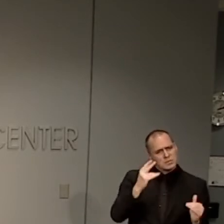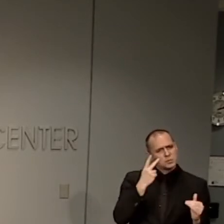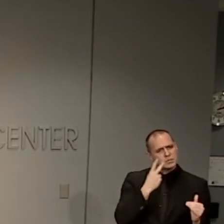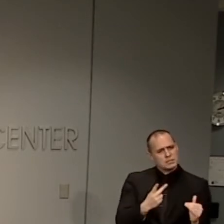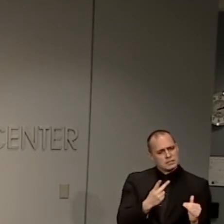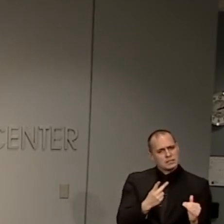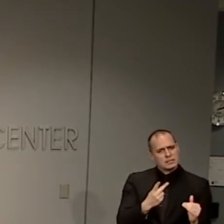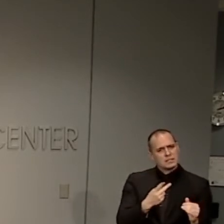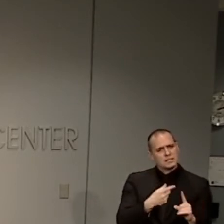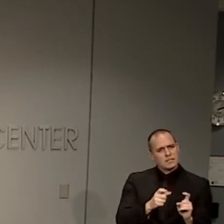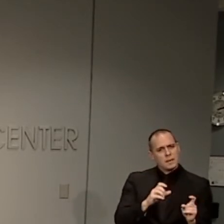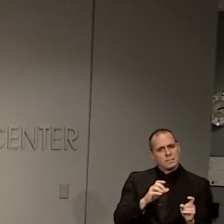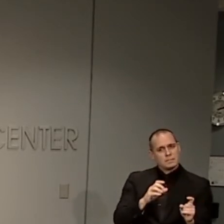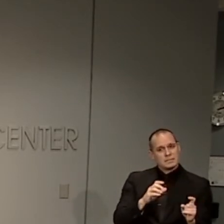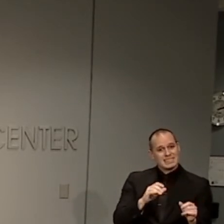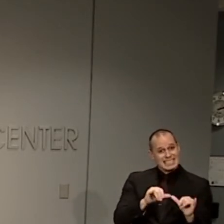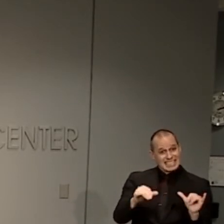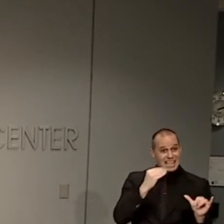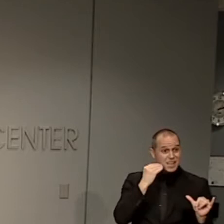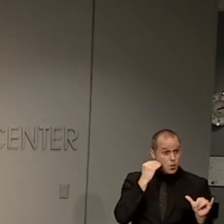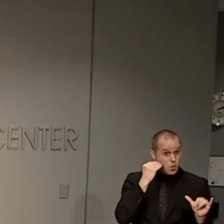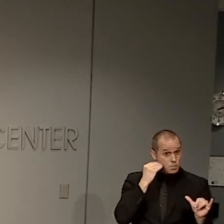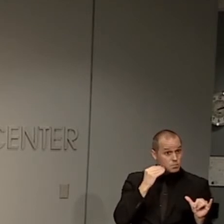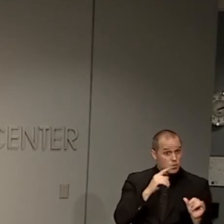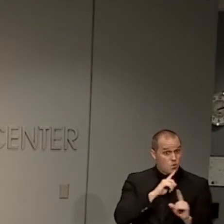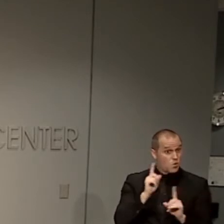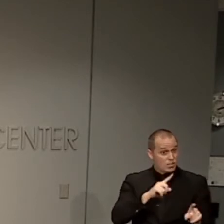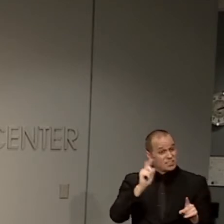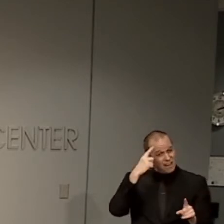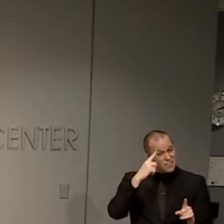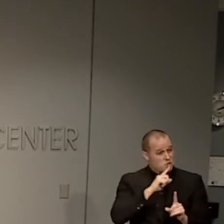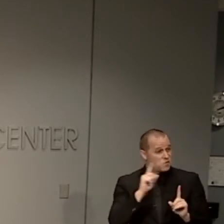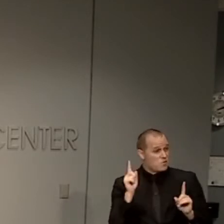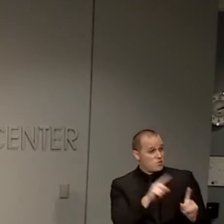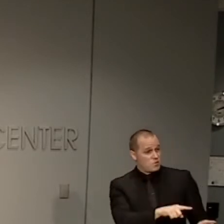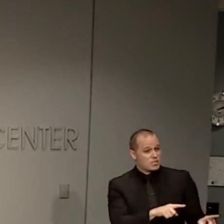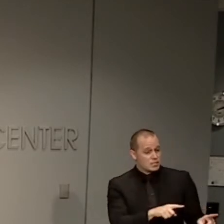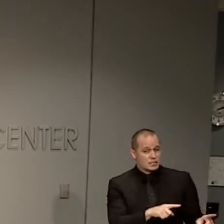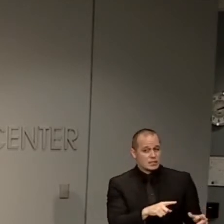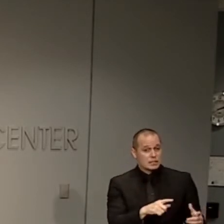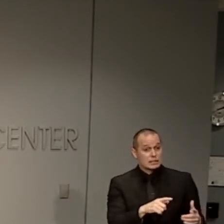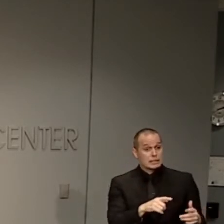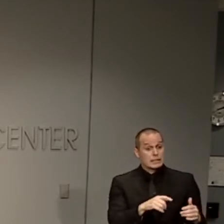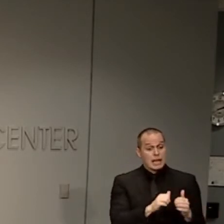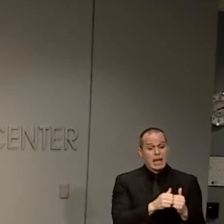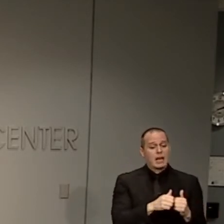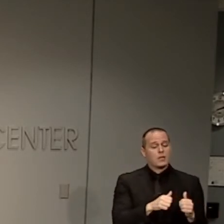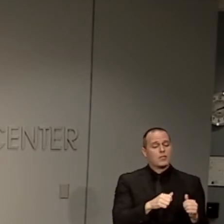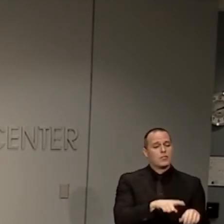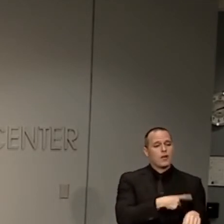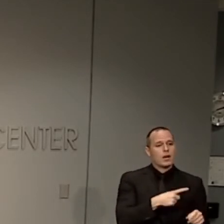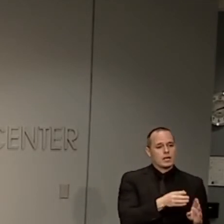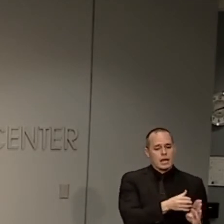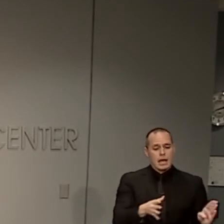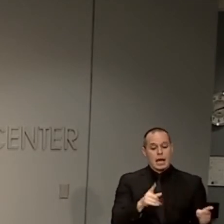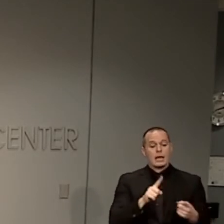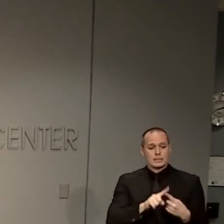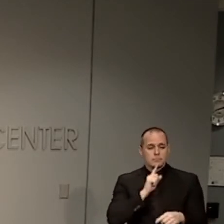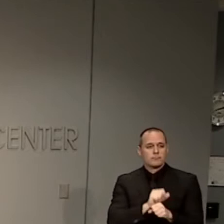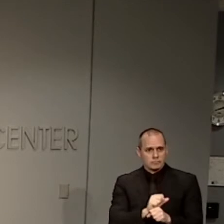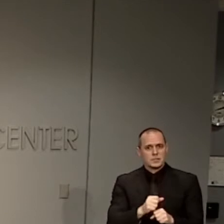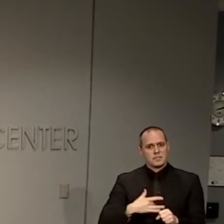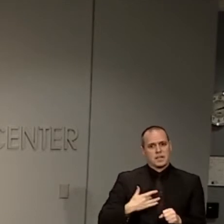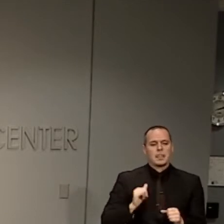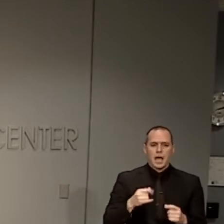an impact from the stay-at-home order and how you all will determine whether it's working. I'll take that. This